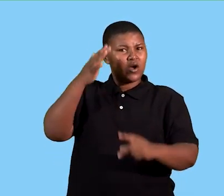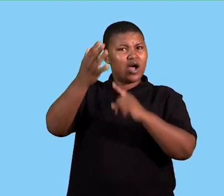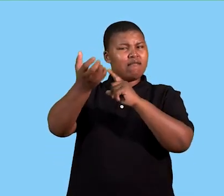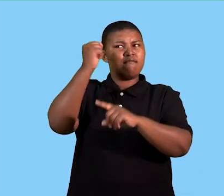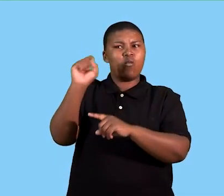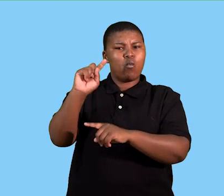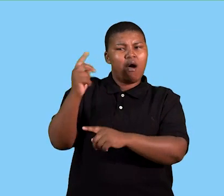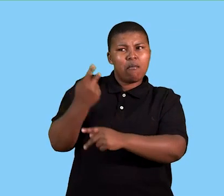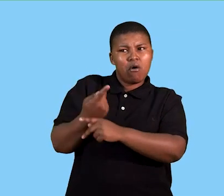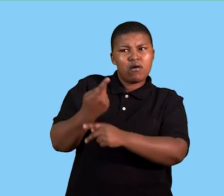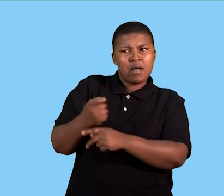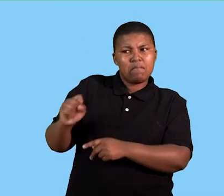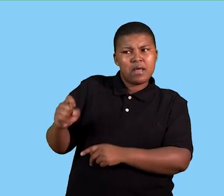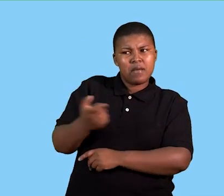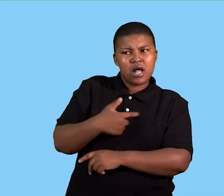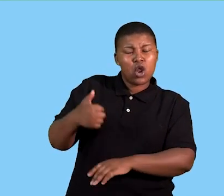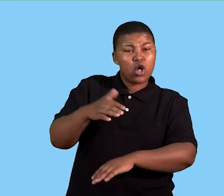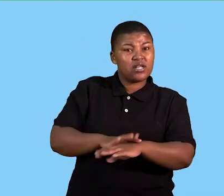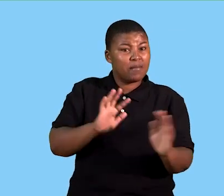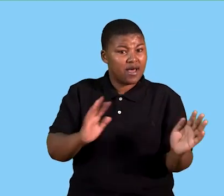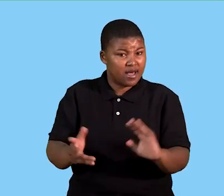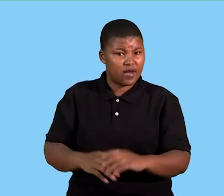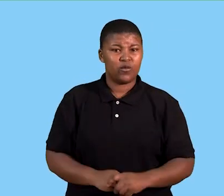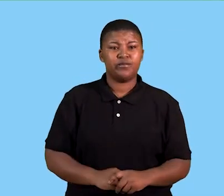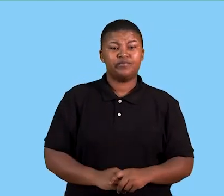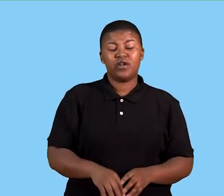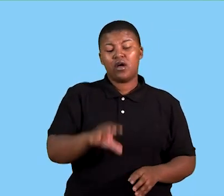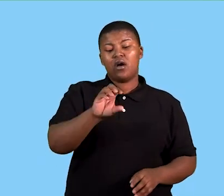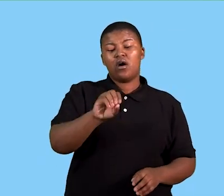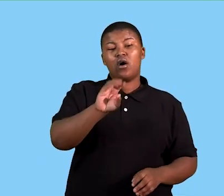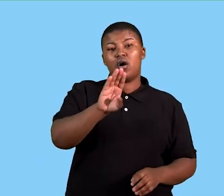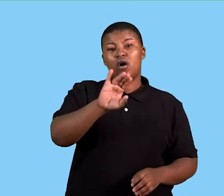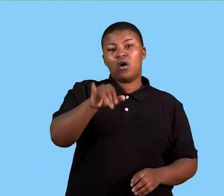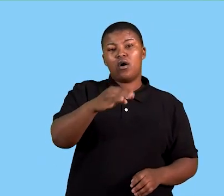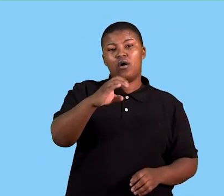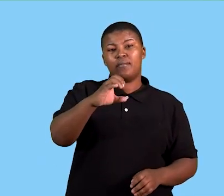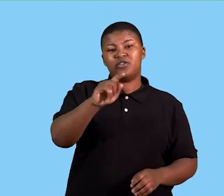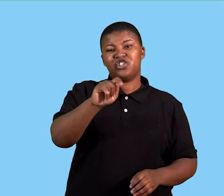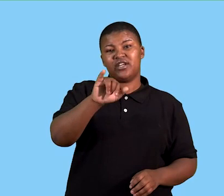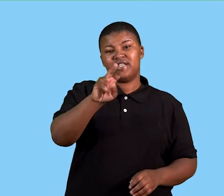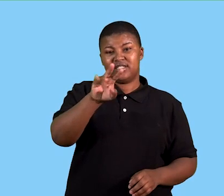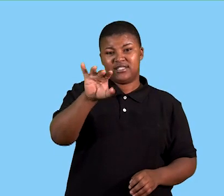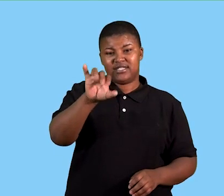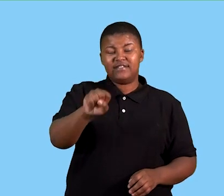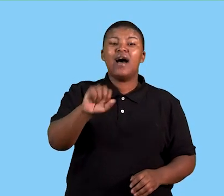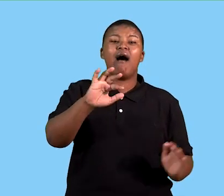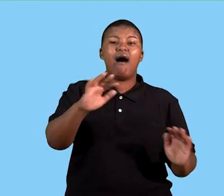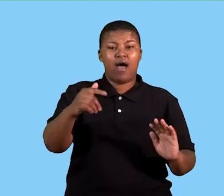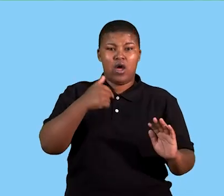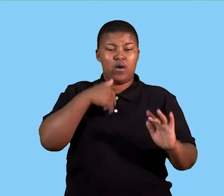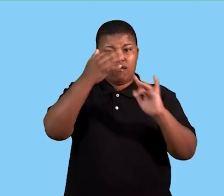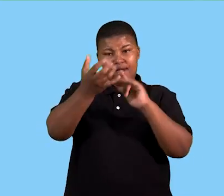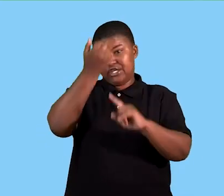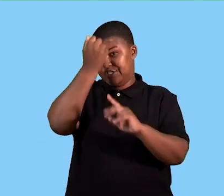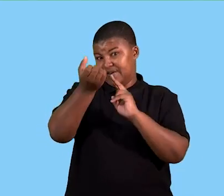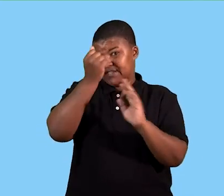in the long term? And objectives says, how do we achieve these goals?